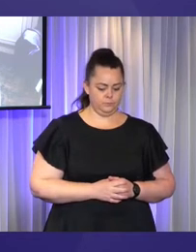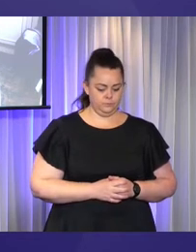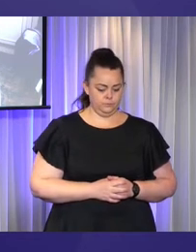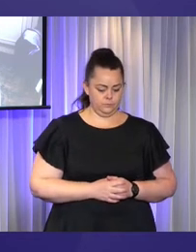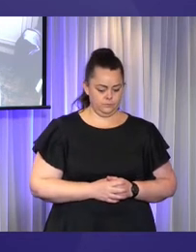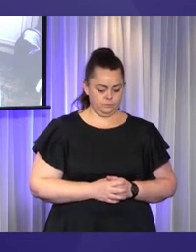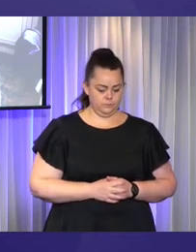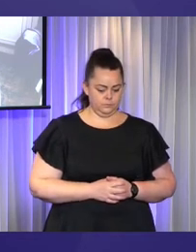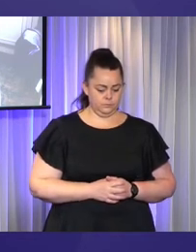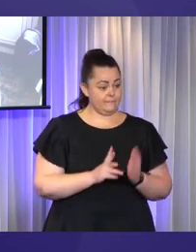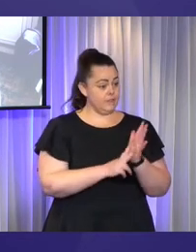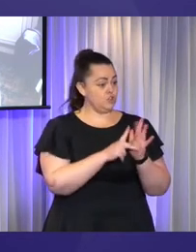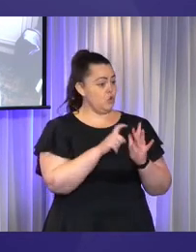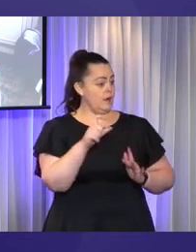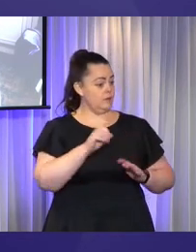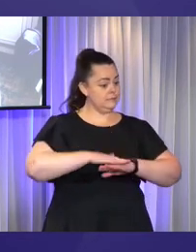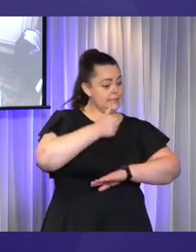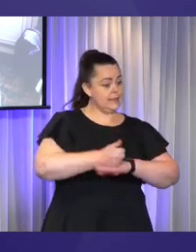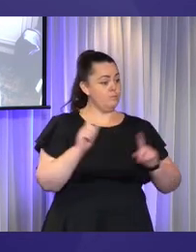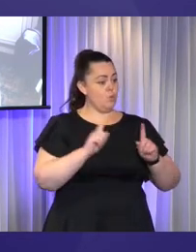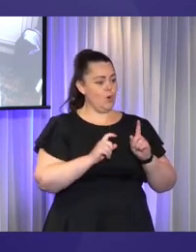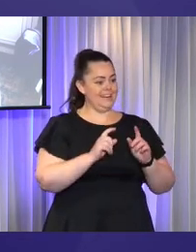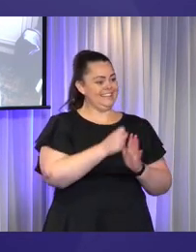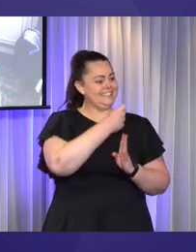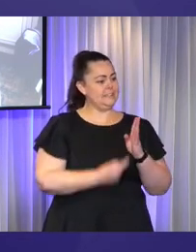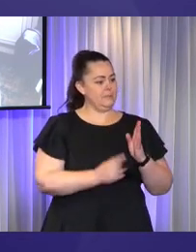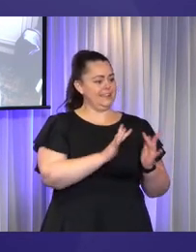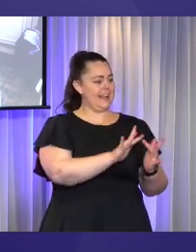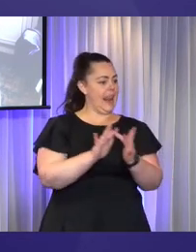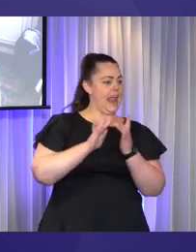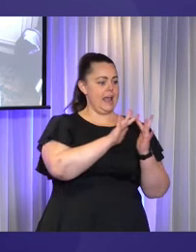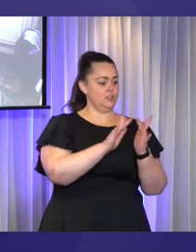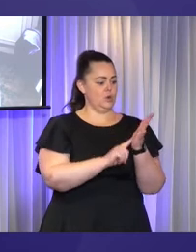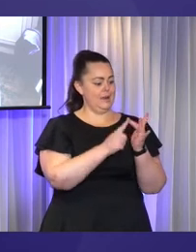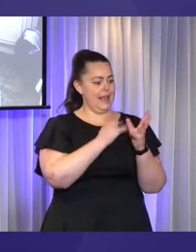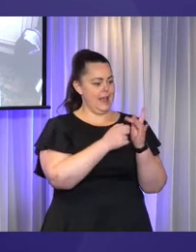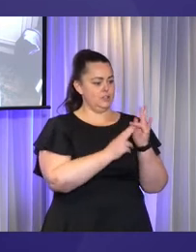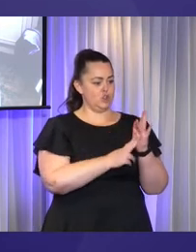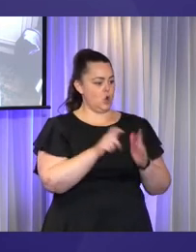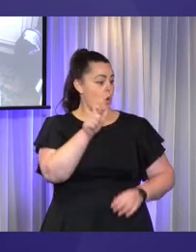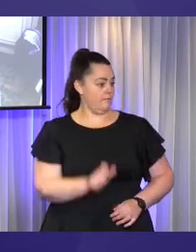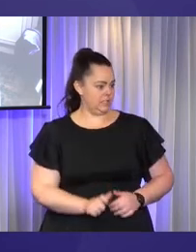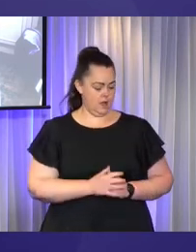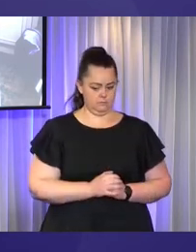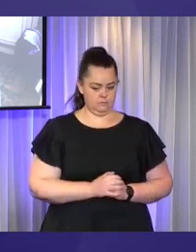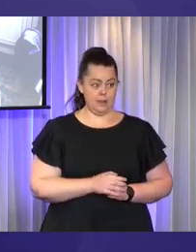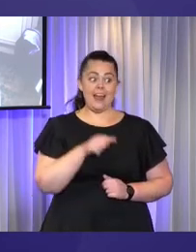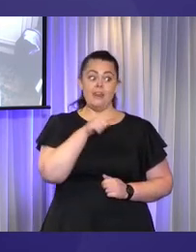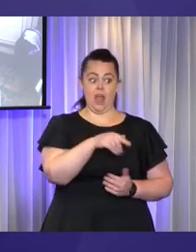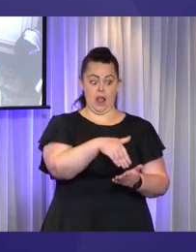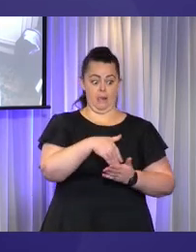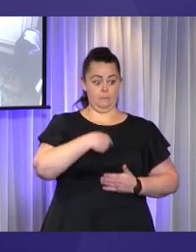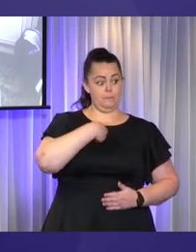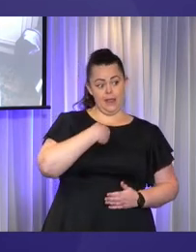officers. Disability liaison officers helped me and my son and many other people with